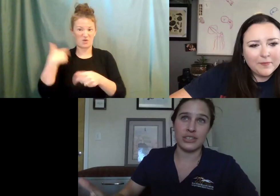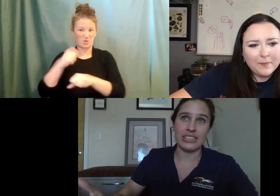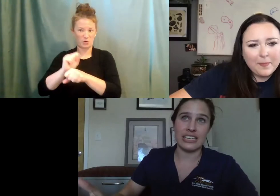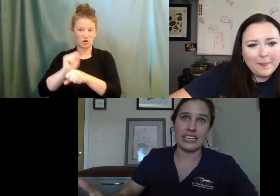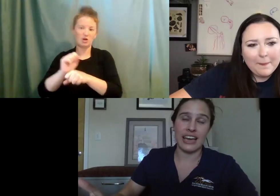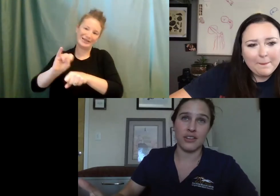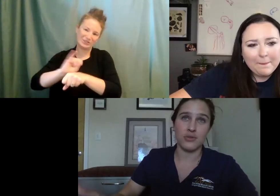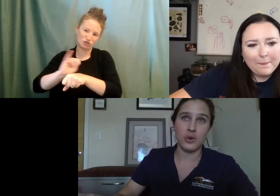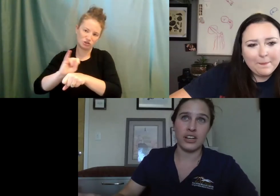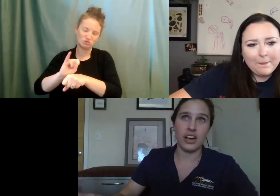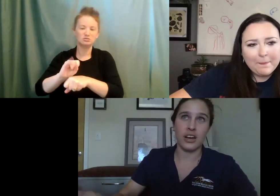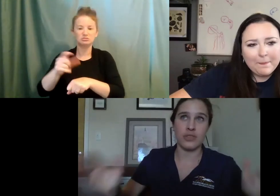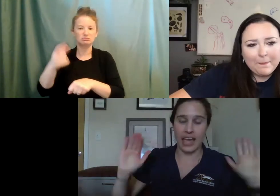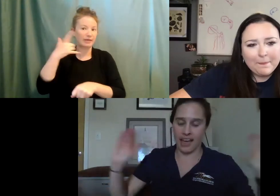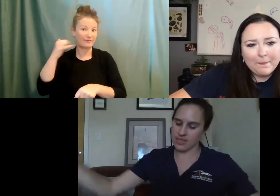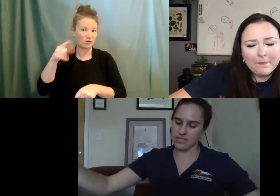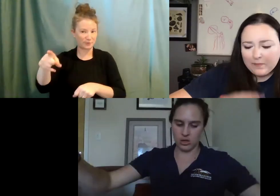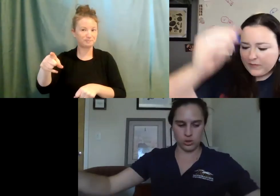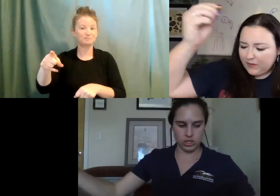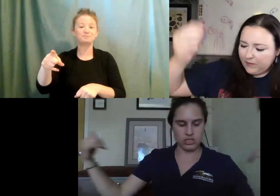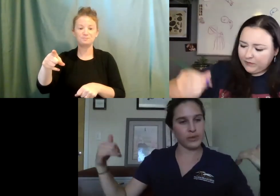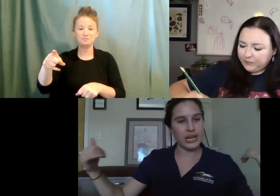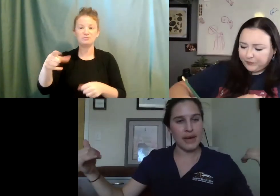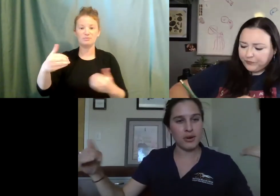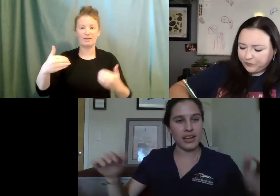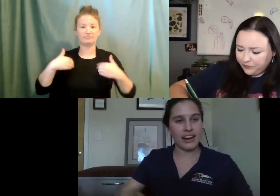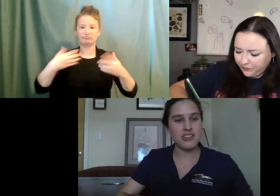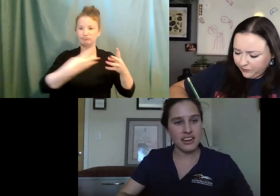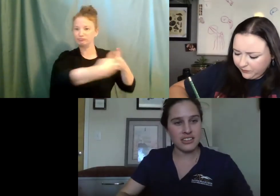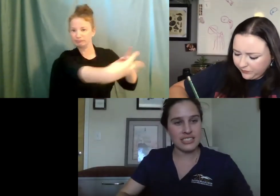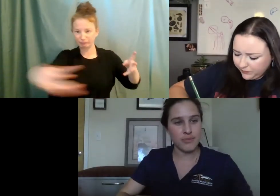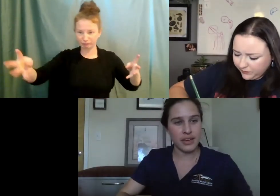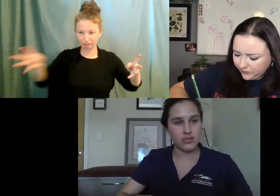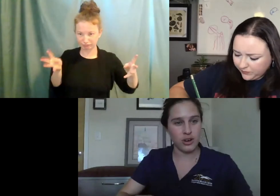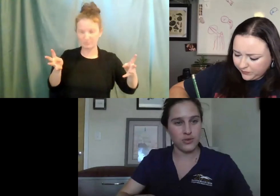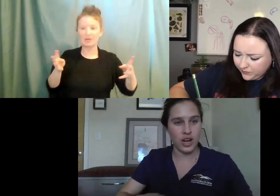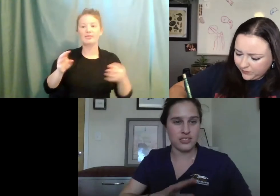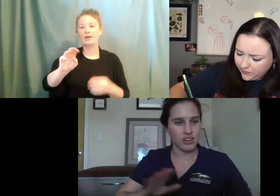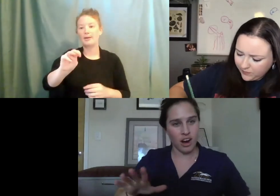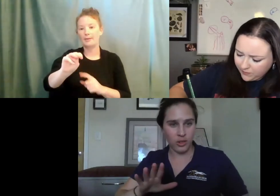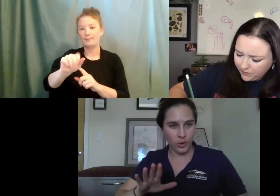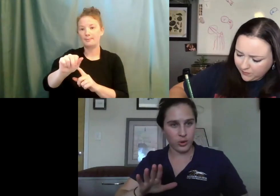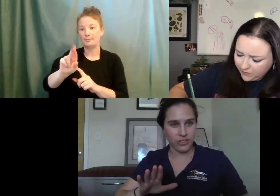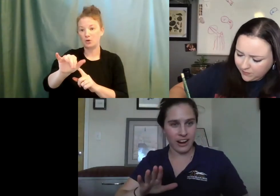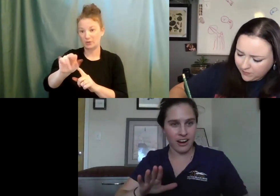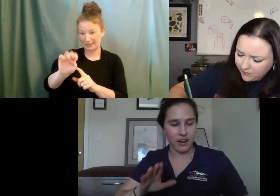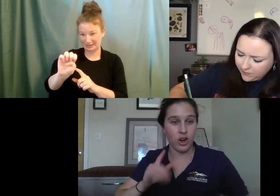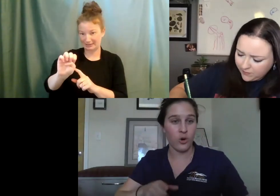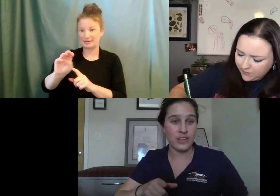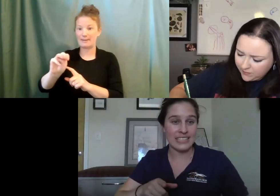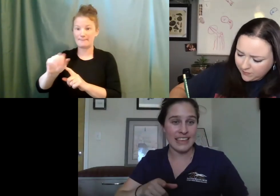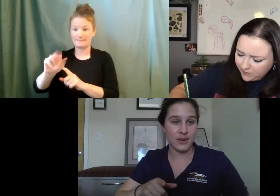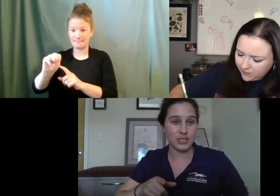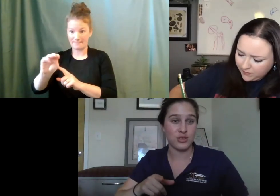interned at really in California, they have these enclosures, the Marine Mammal Care Center in San Pedro. If you guys are local there,